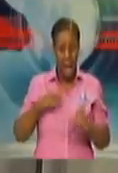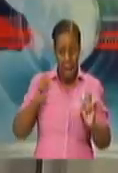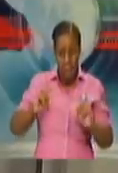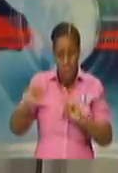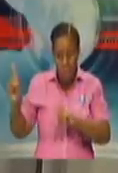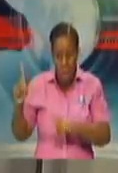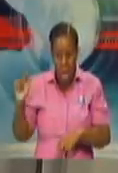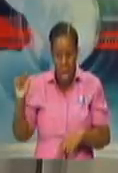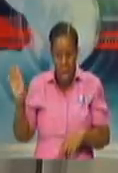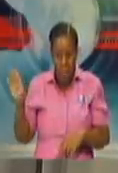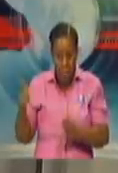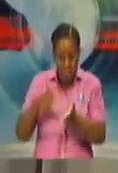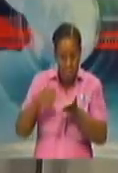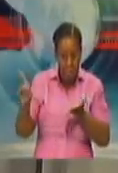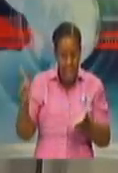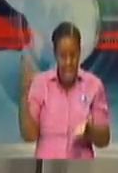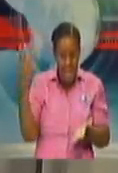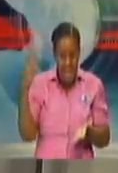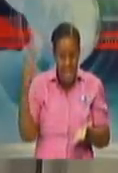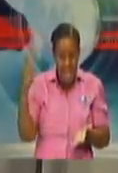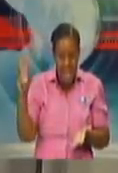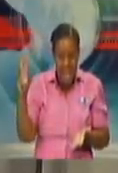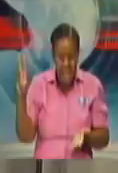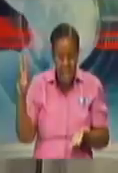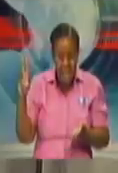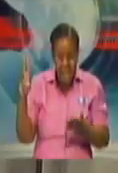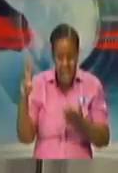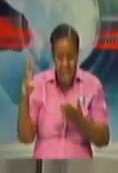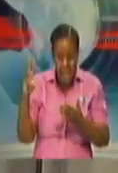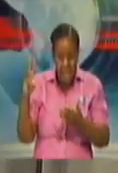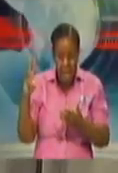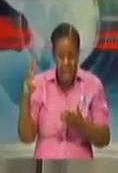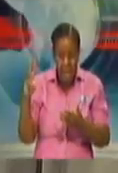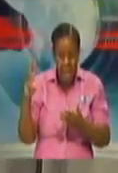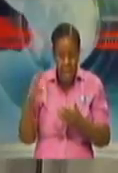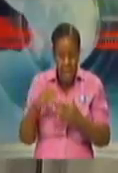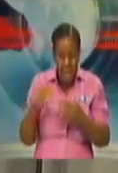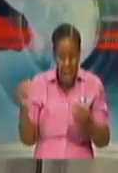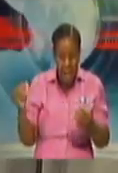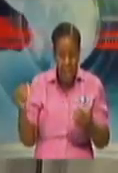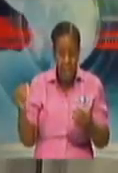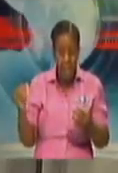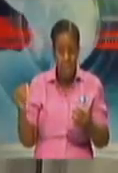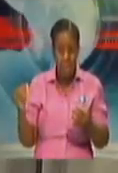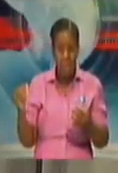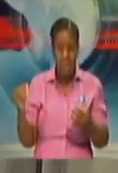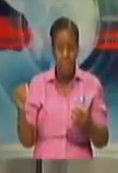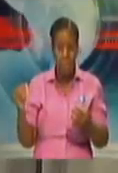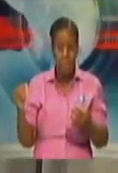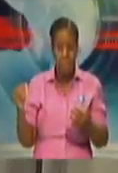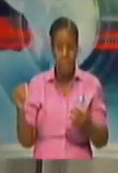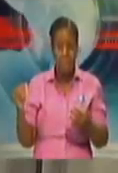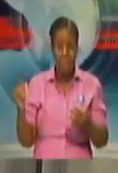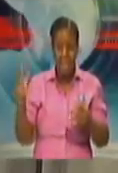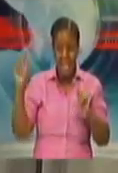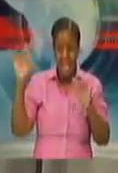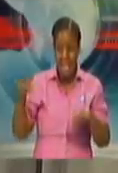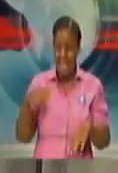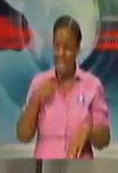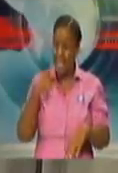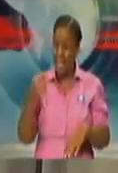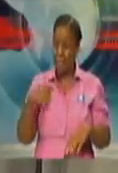paid $1,600, so they figure they're getting value for money. The tests tell me I am negative,